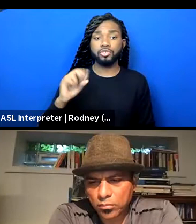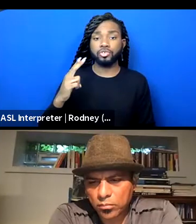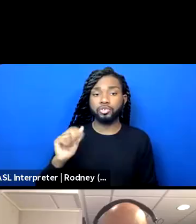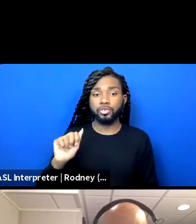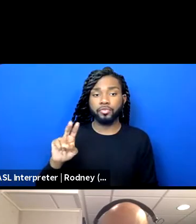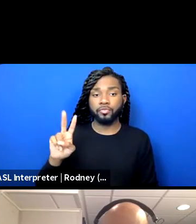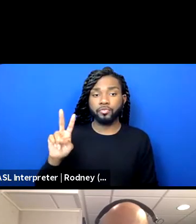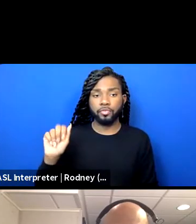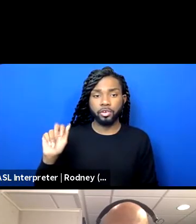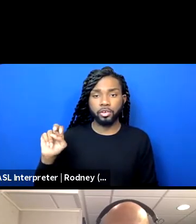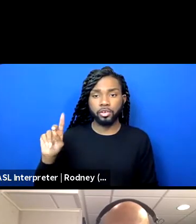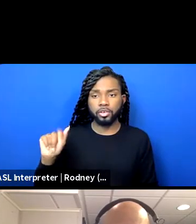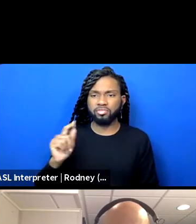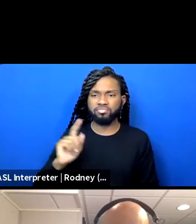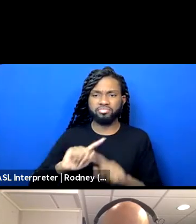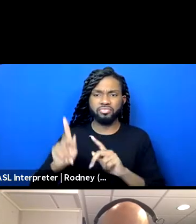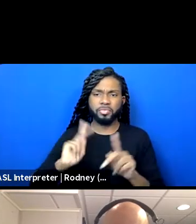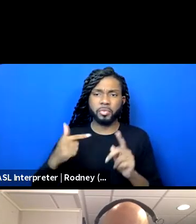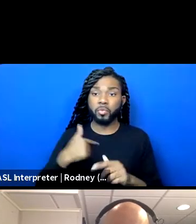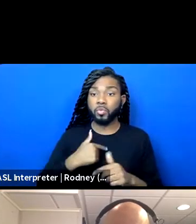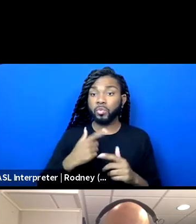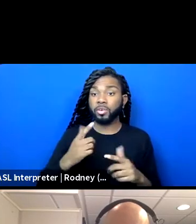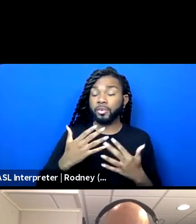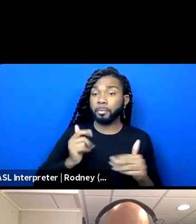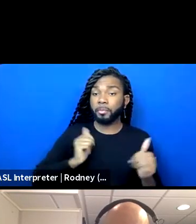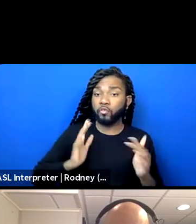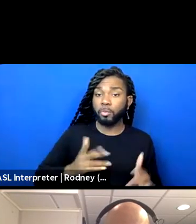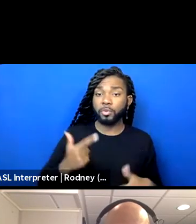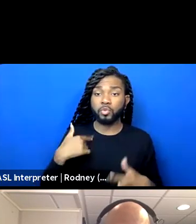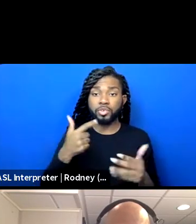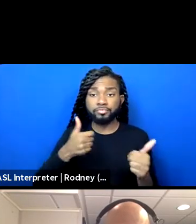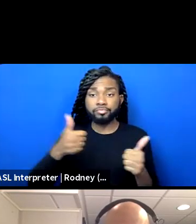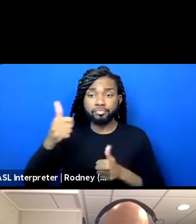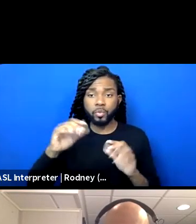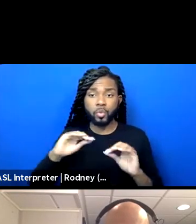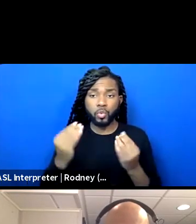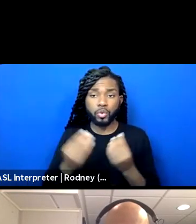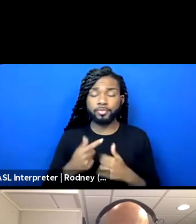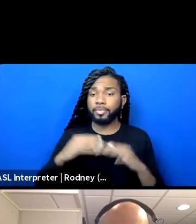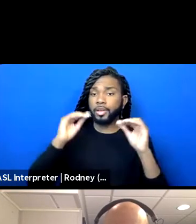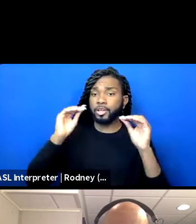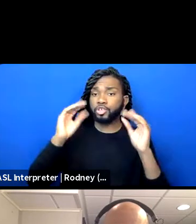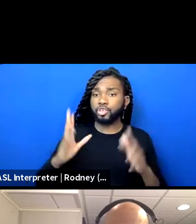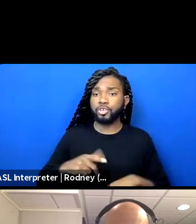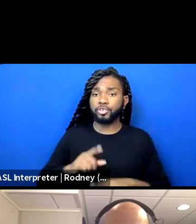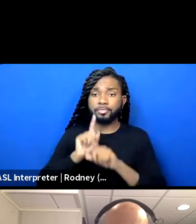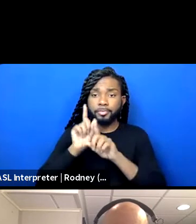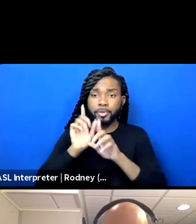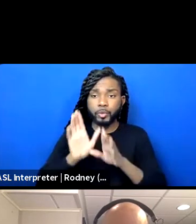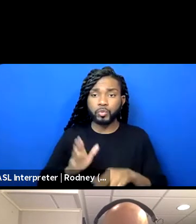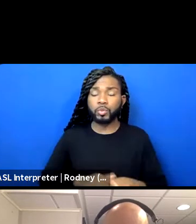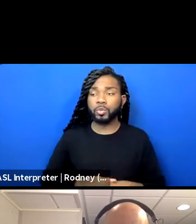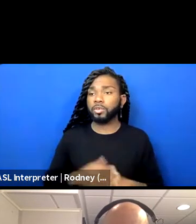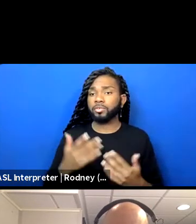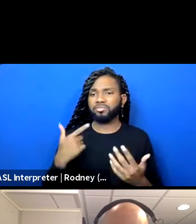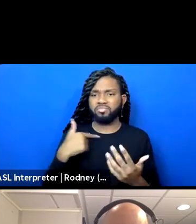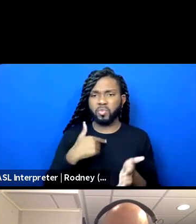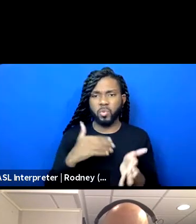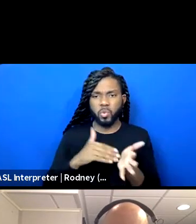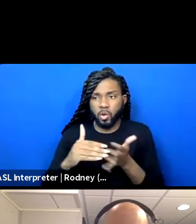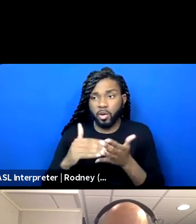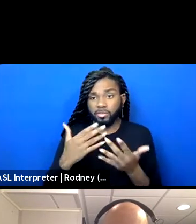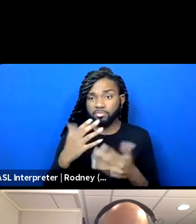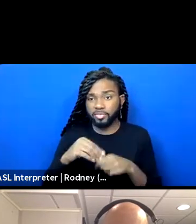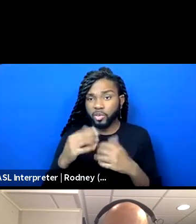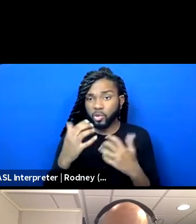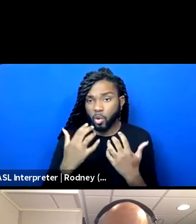performers, heads of organizations, educators, mentors. We're often audiences